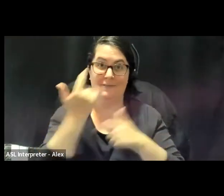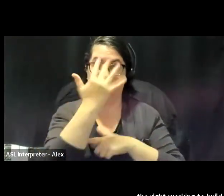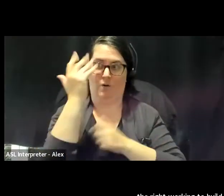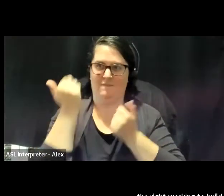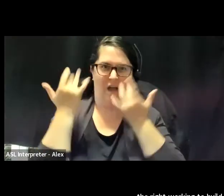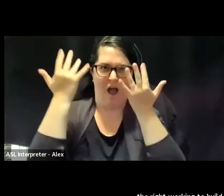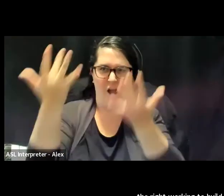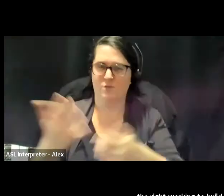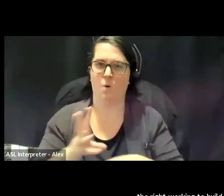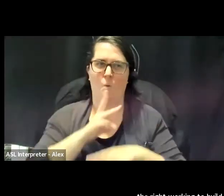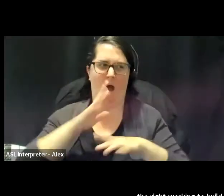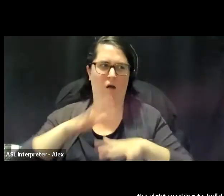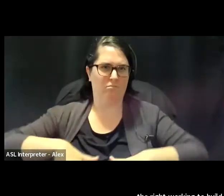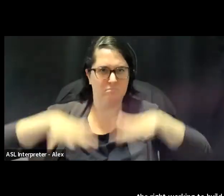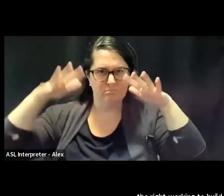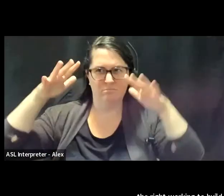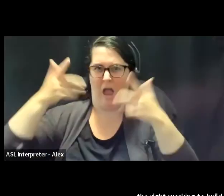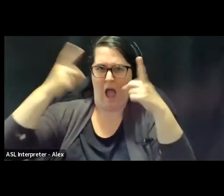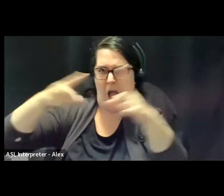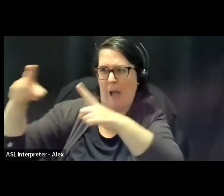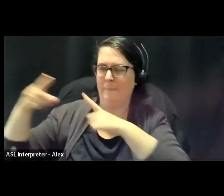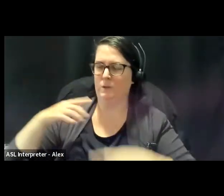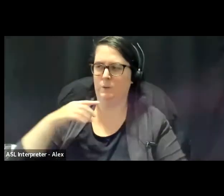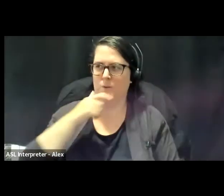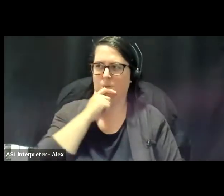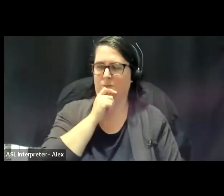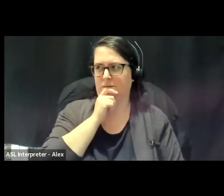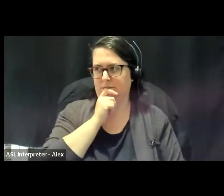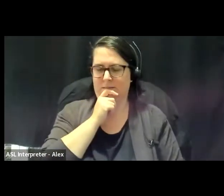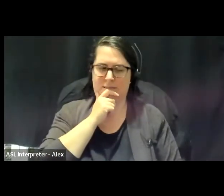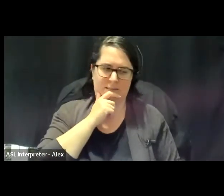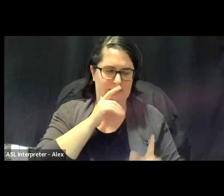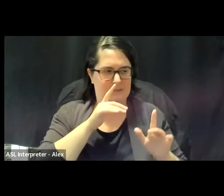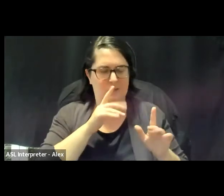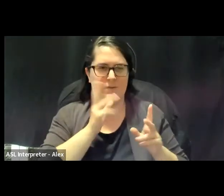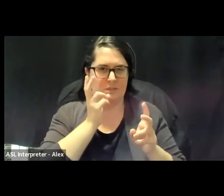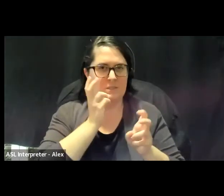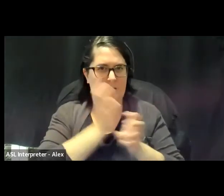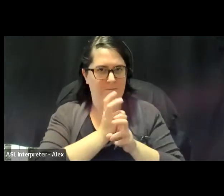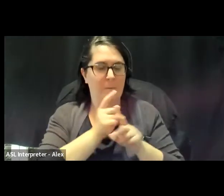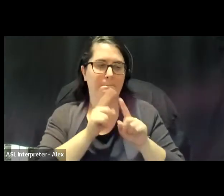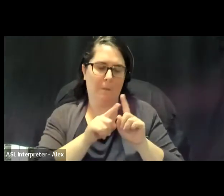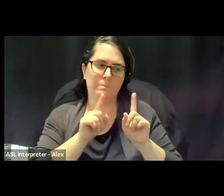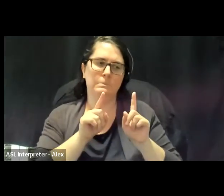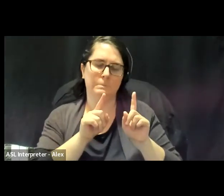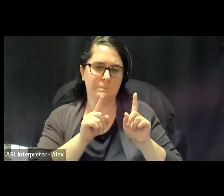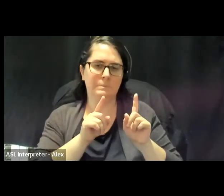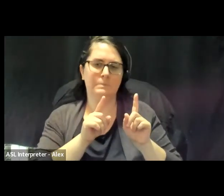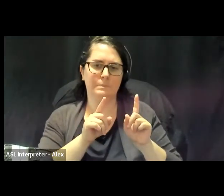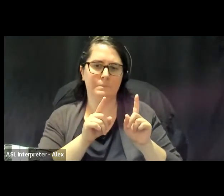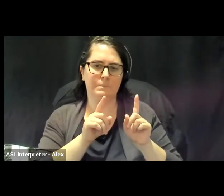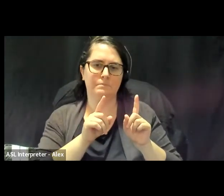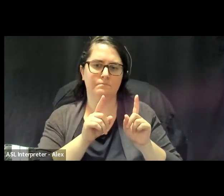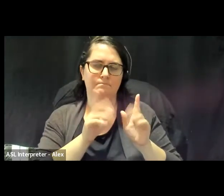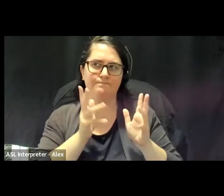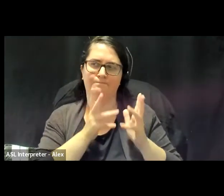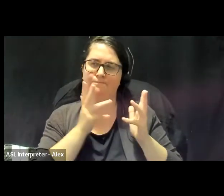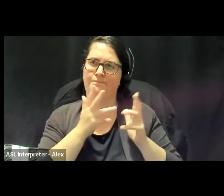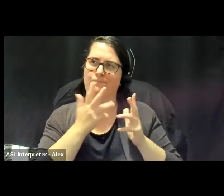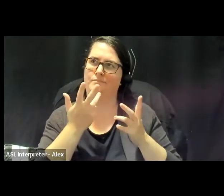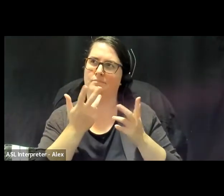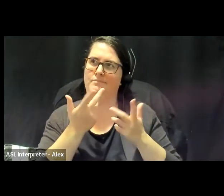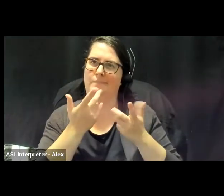never seen in floods. So I think that it's a really important time to try to stay, I guess,